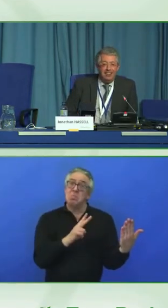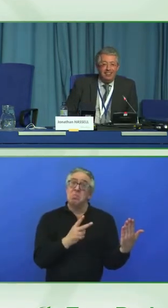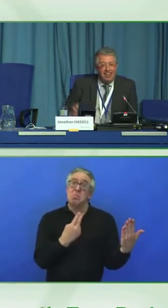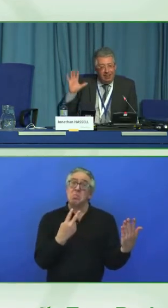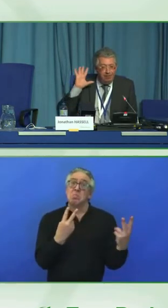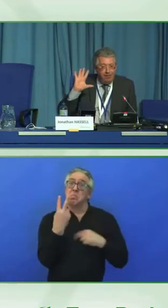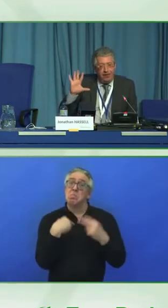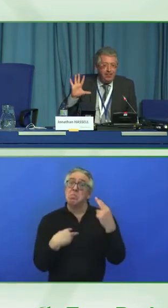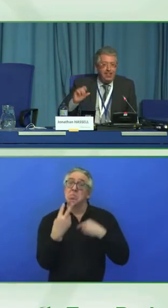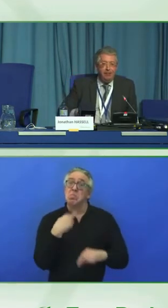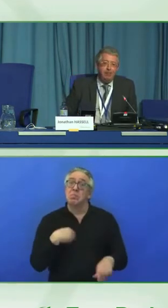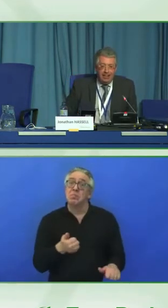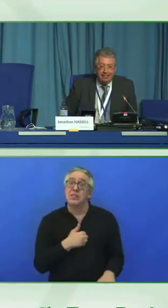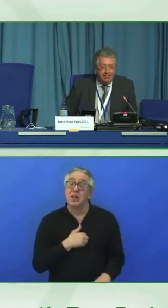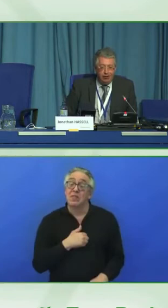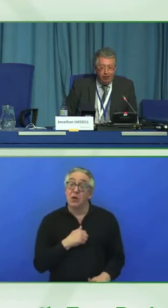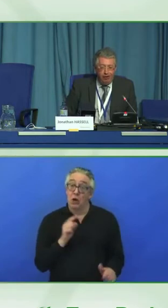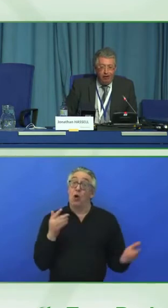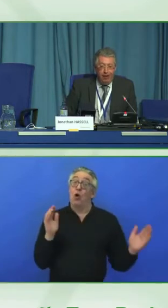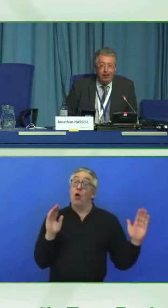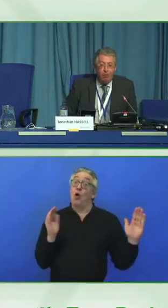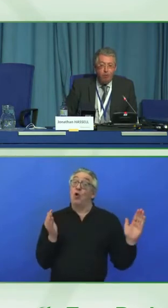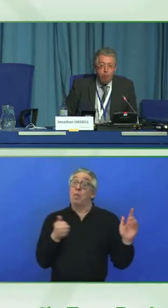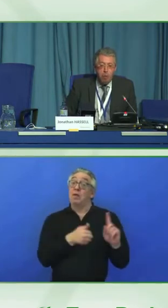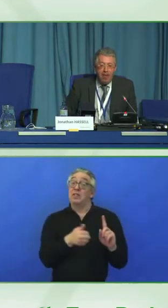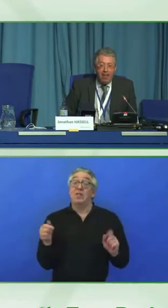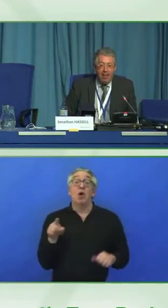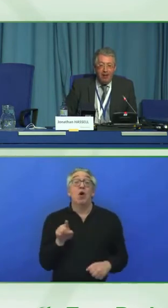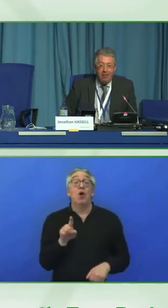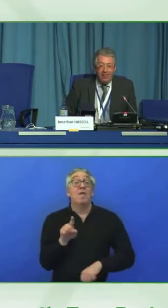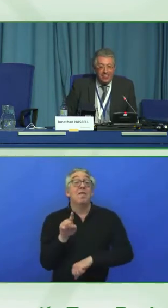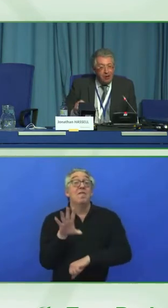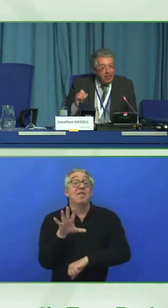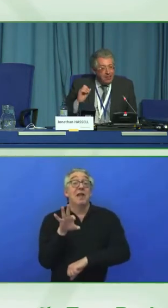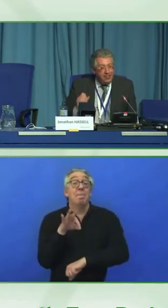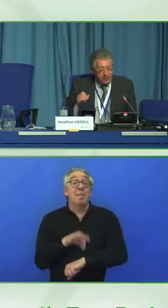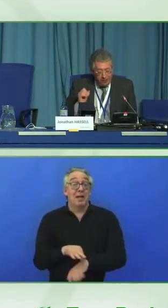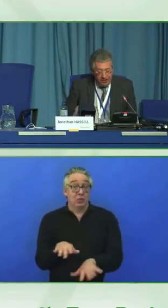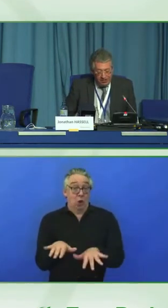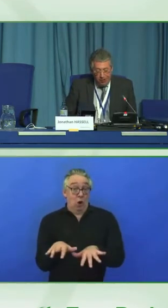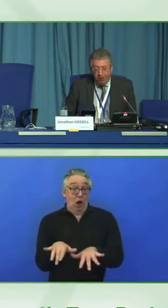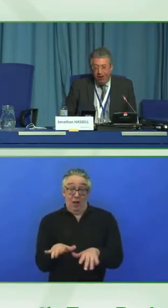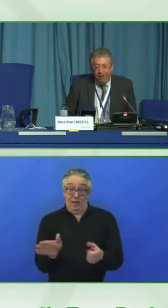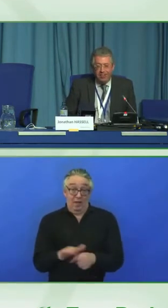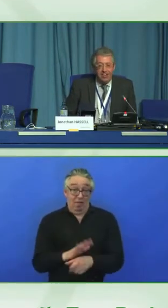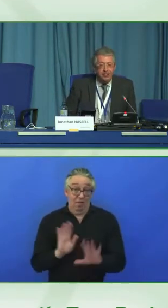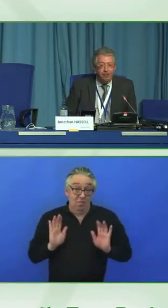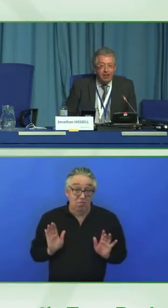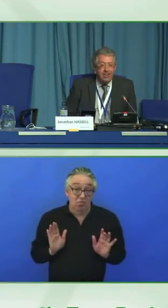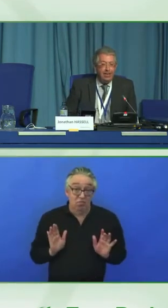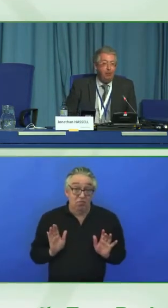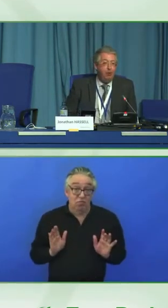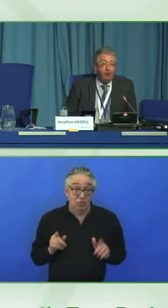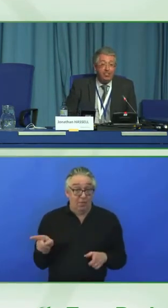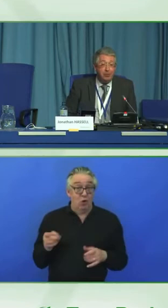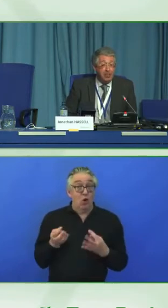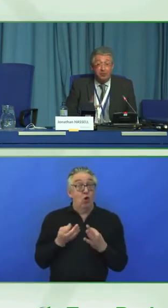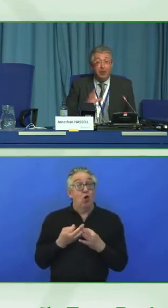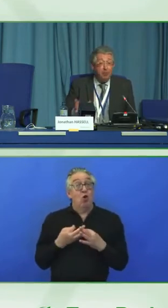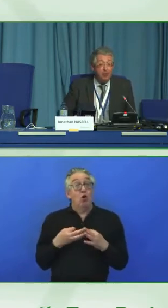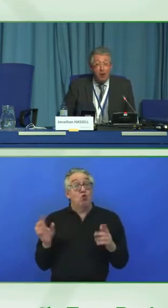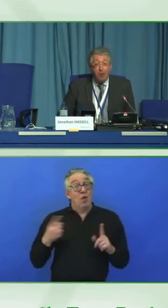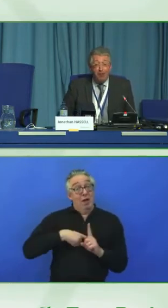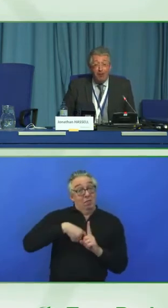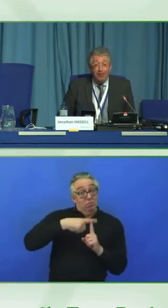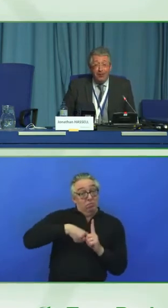our standard in 15 minutes online. So this free scorecard is really important